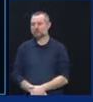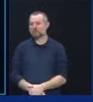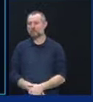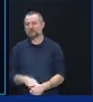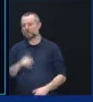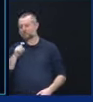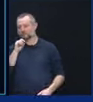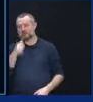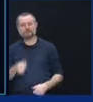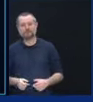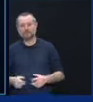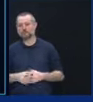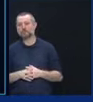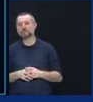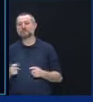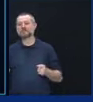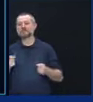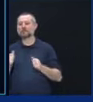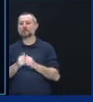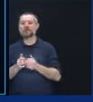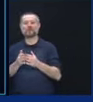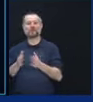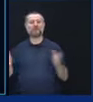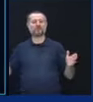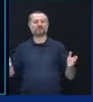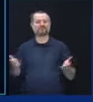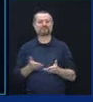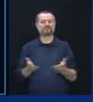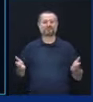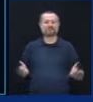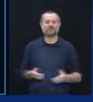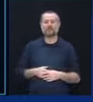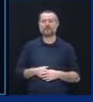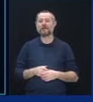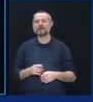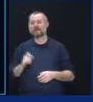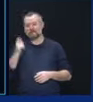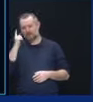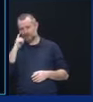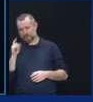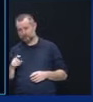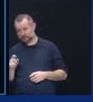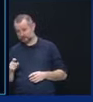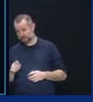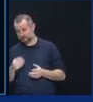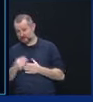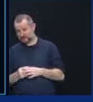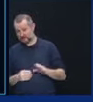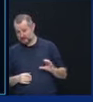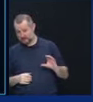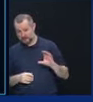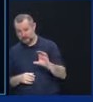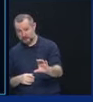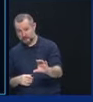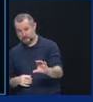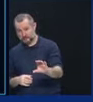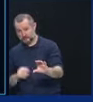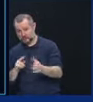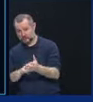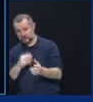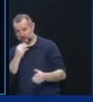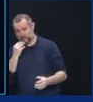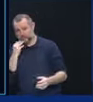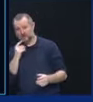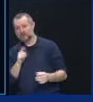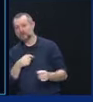dealing with the public. We should regulate, of the funding that we give these nursing homes, how